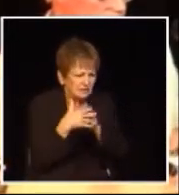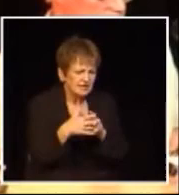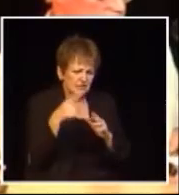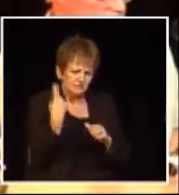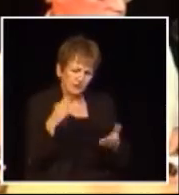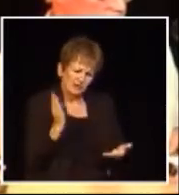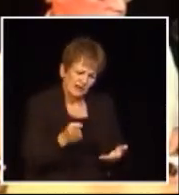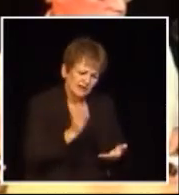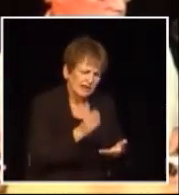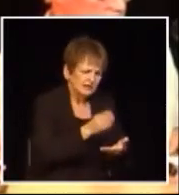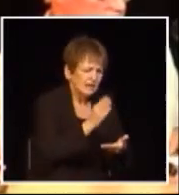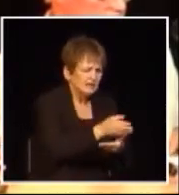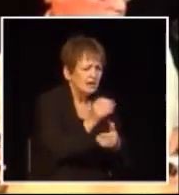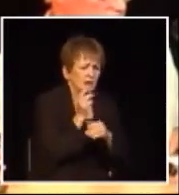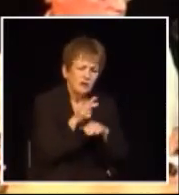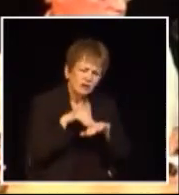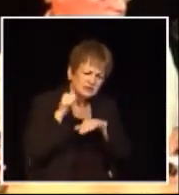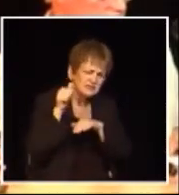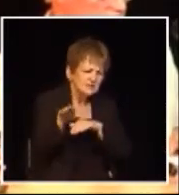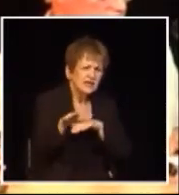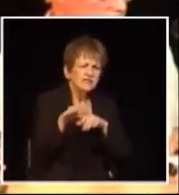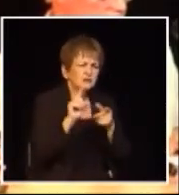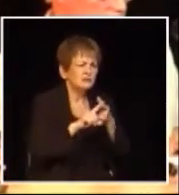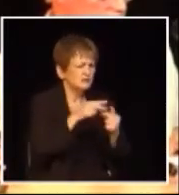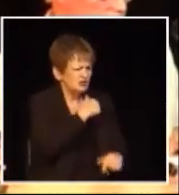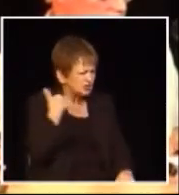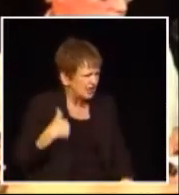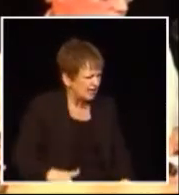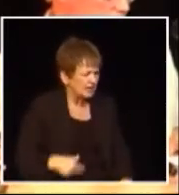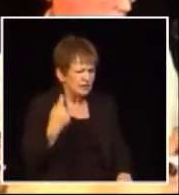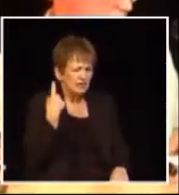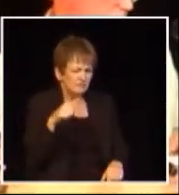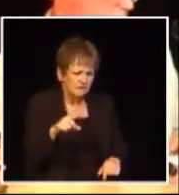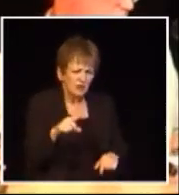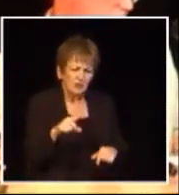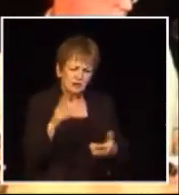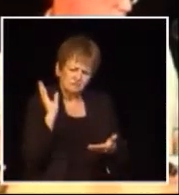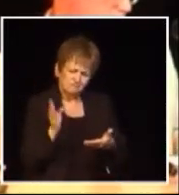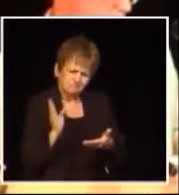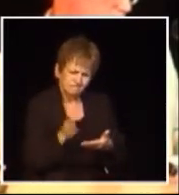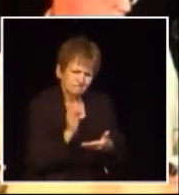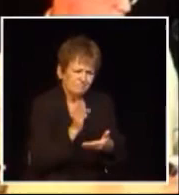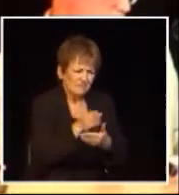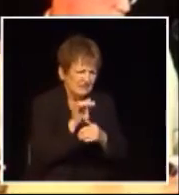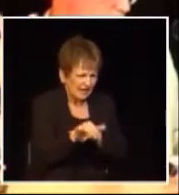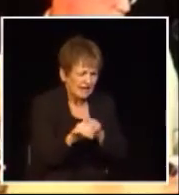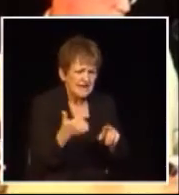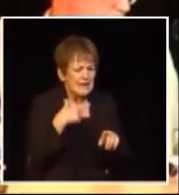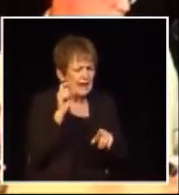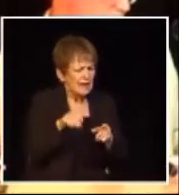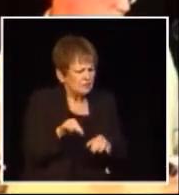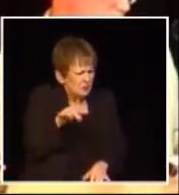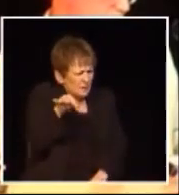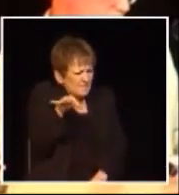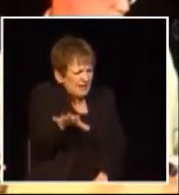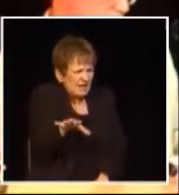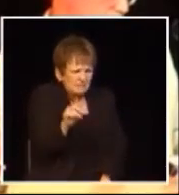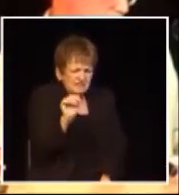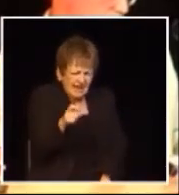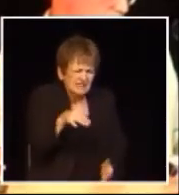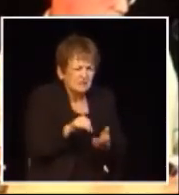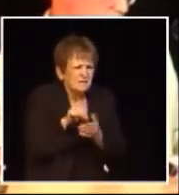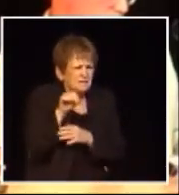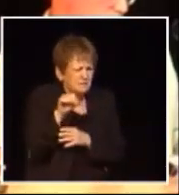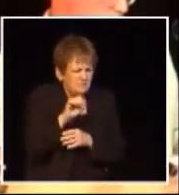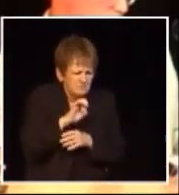milled and cut into boards or that's shipping it out of Kitimat by the barge load to China to be milled and cut into boards that